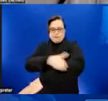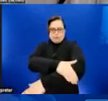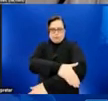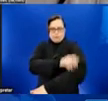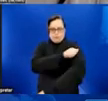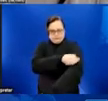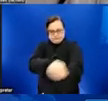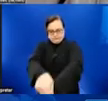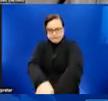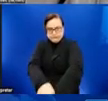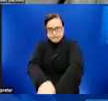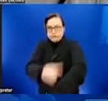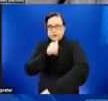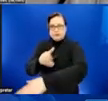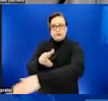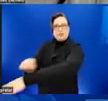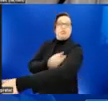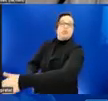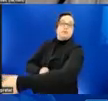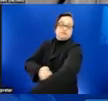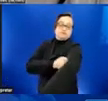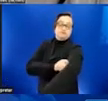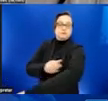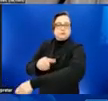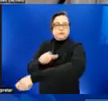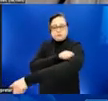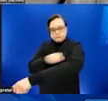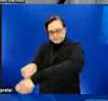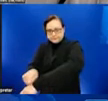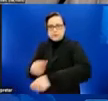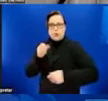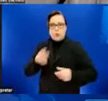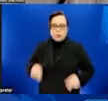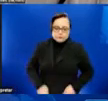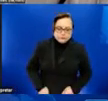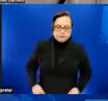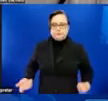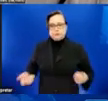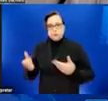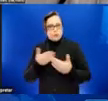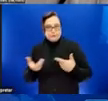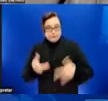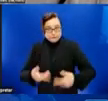provider if you are not sure whether you can still spread monkeypox to others. Next slide, please.